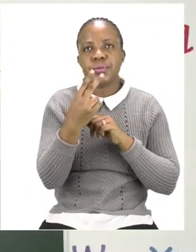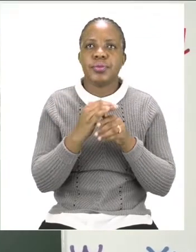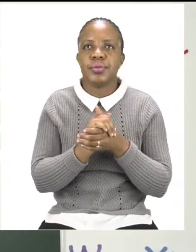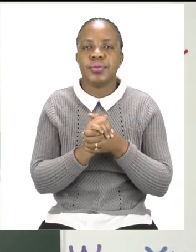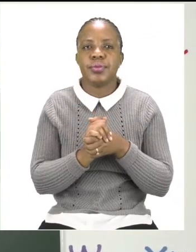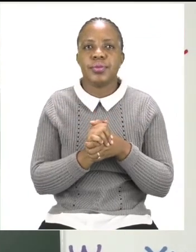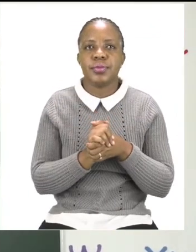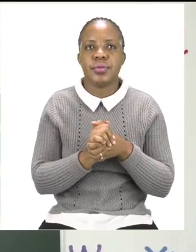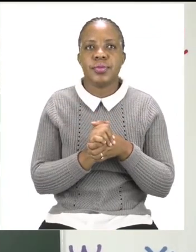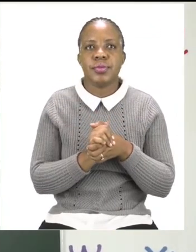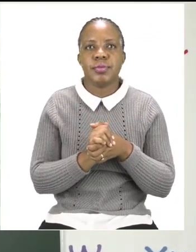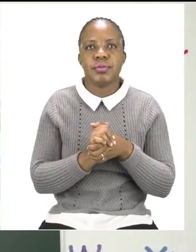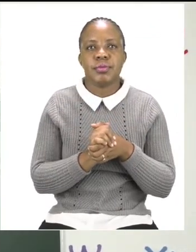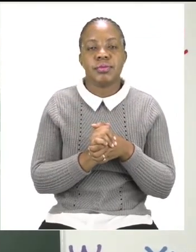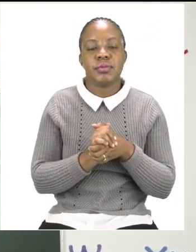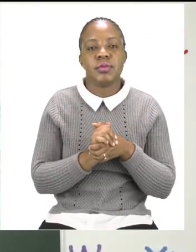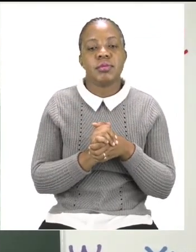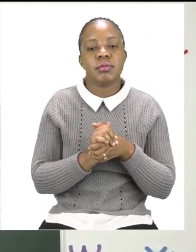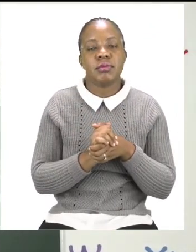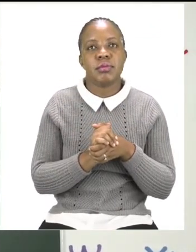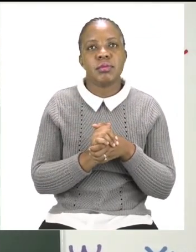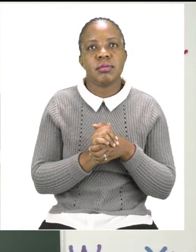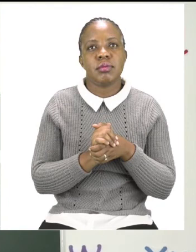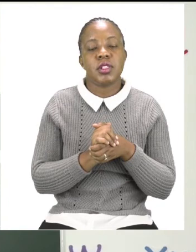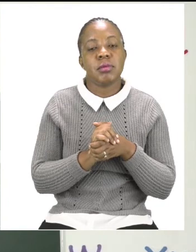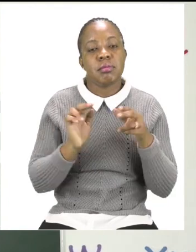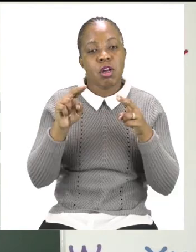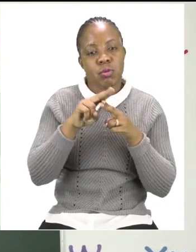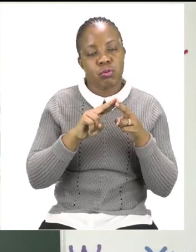And we are going to write the number two.